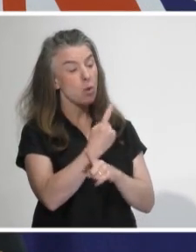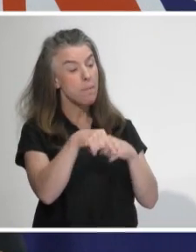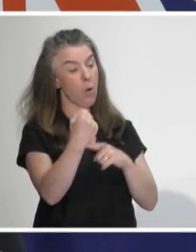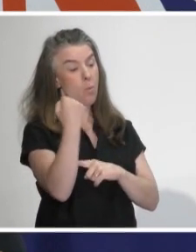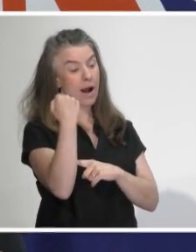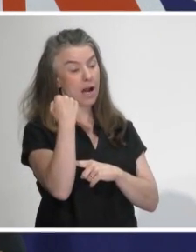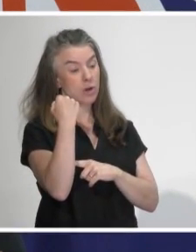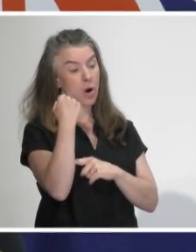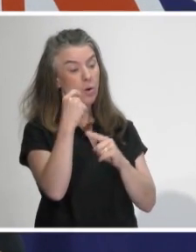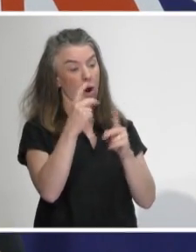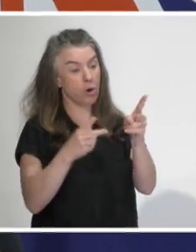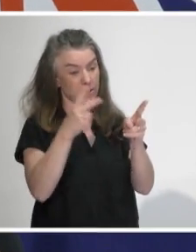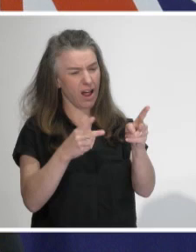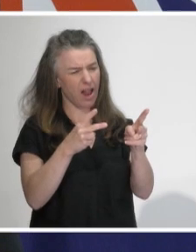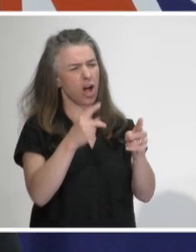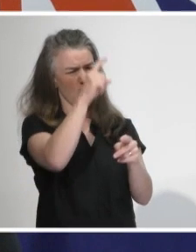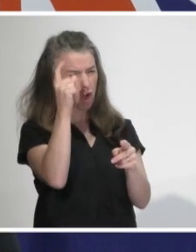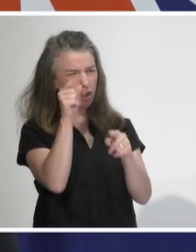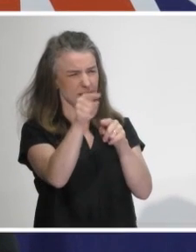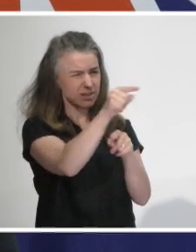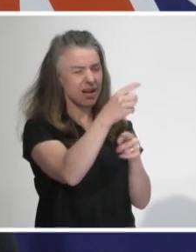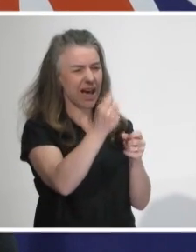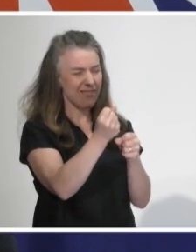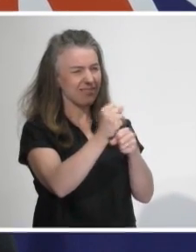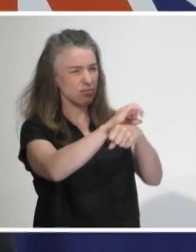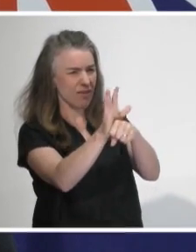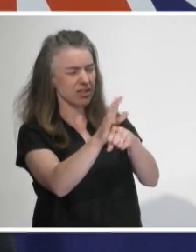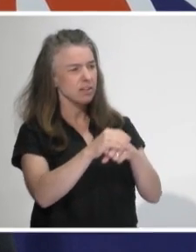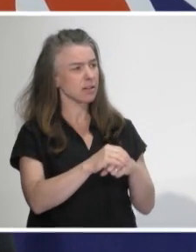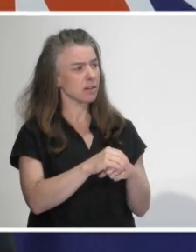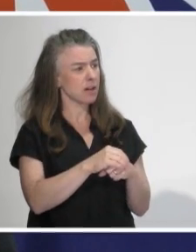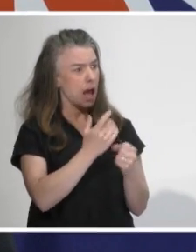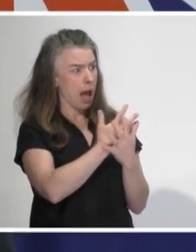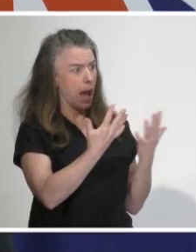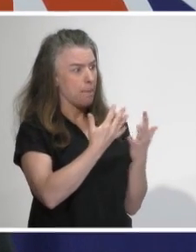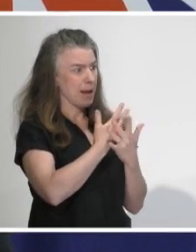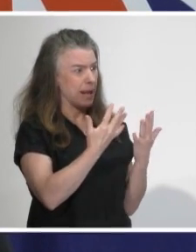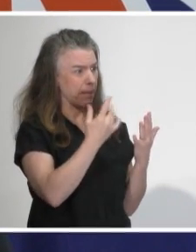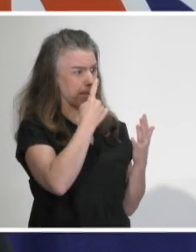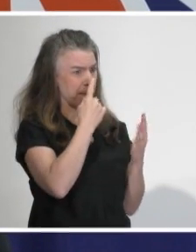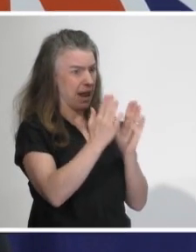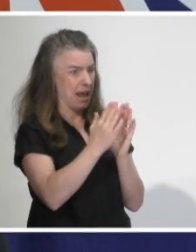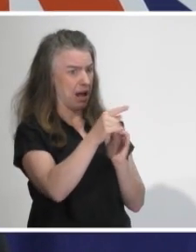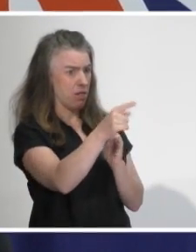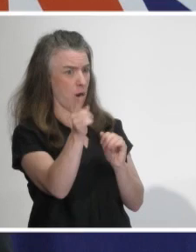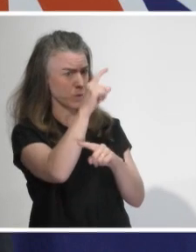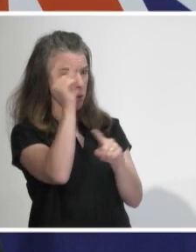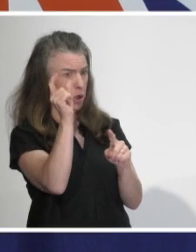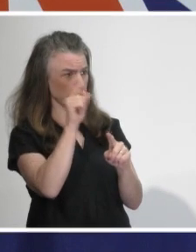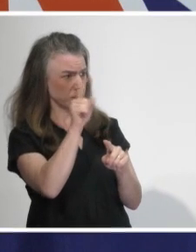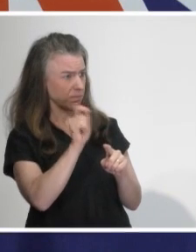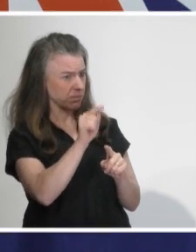DHB where the nurses contracted COVID, how many patients are considered contacts of those nurses?